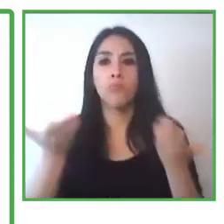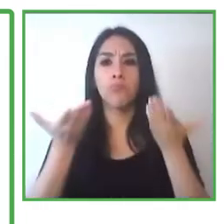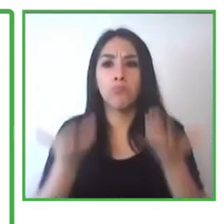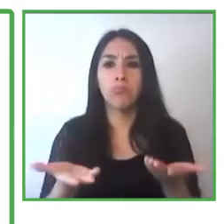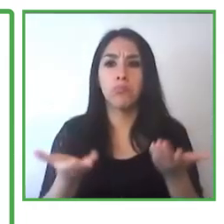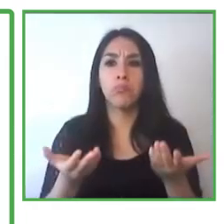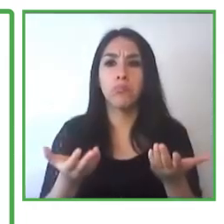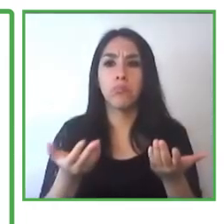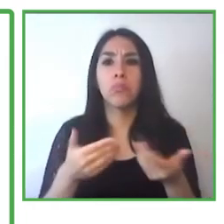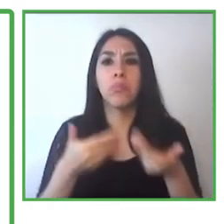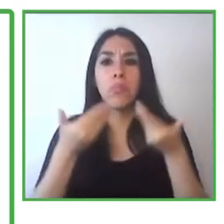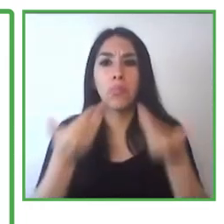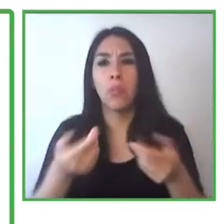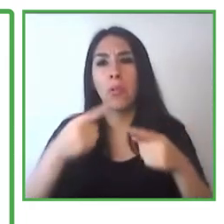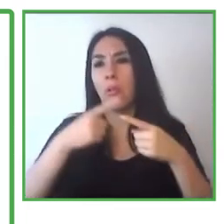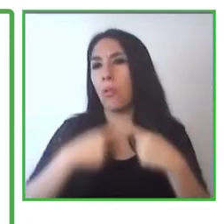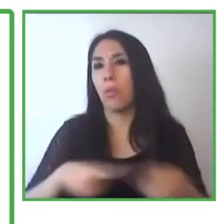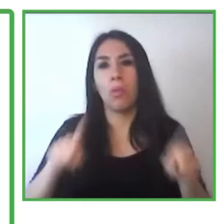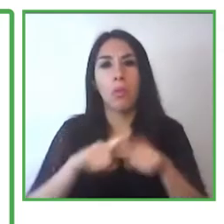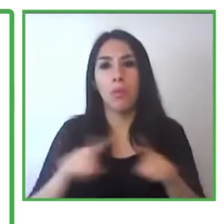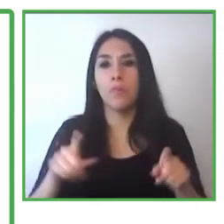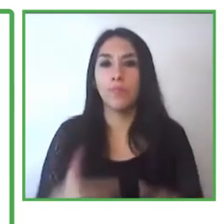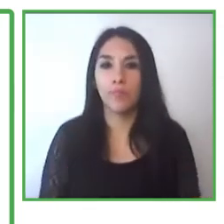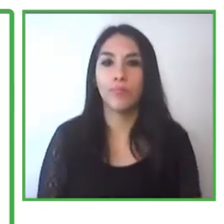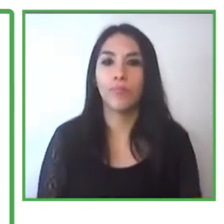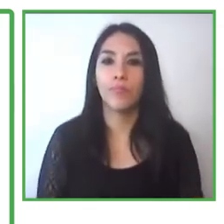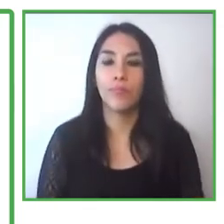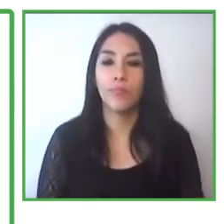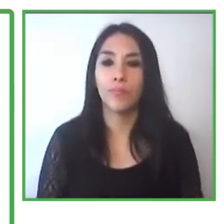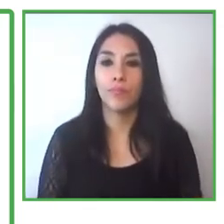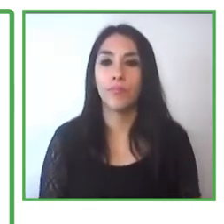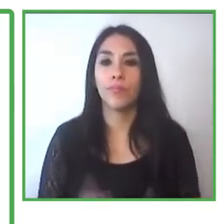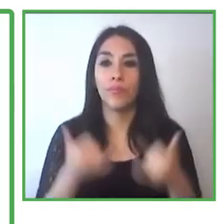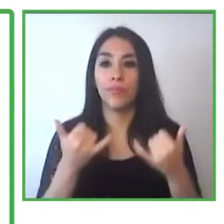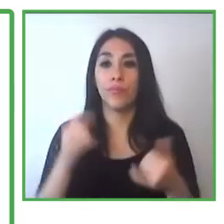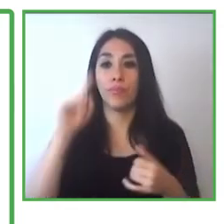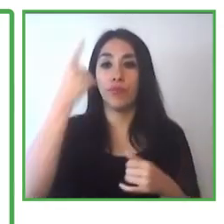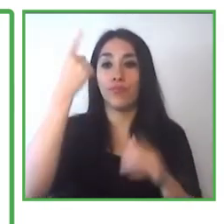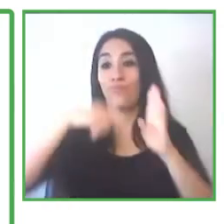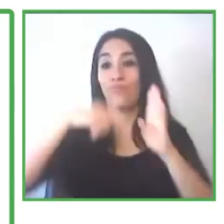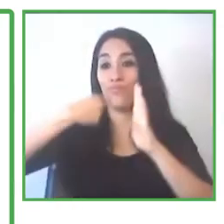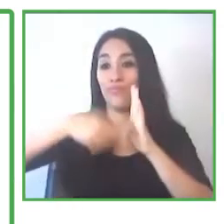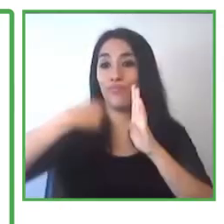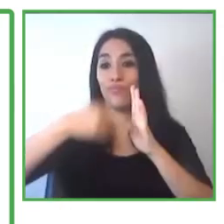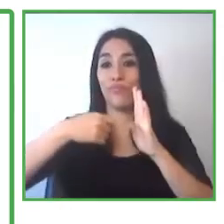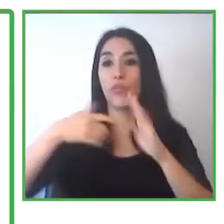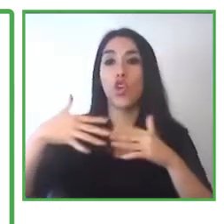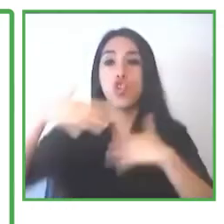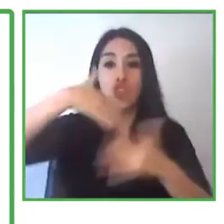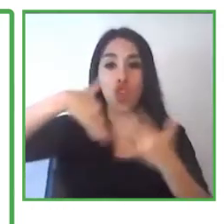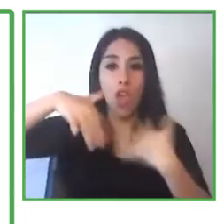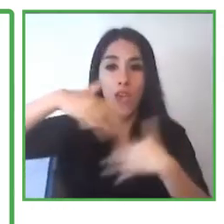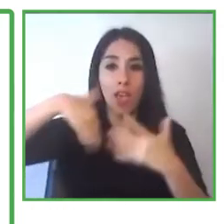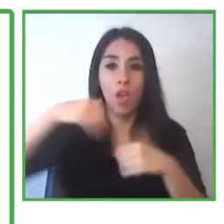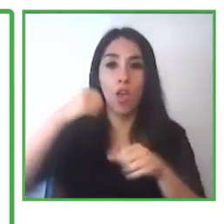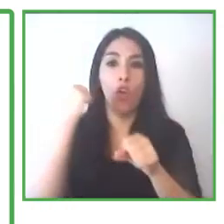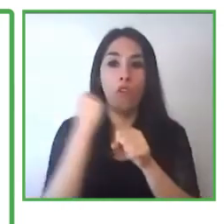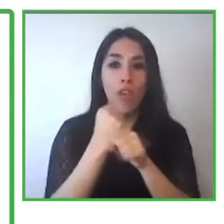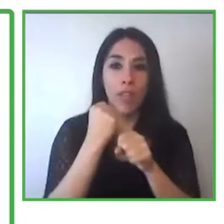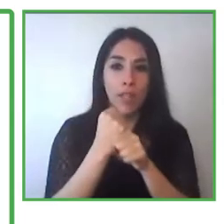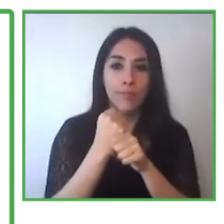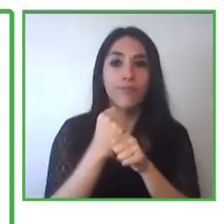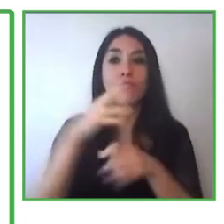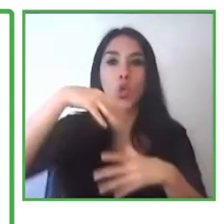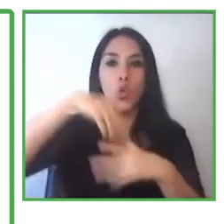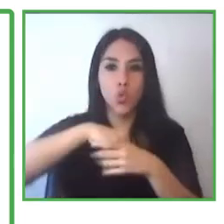in education. Well, one of the main programs, the social programs is INCORPORA, which